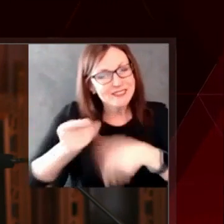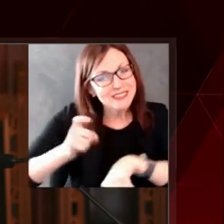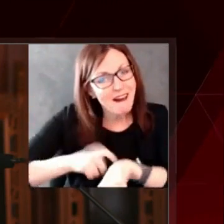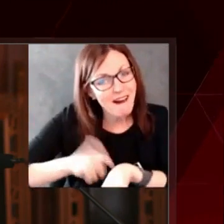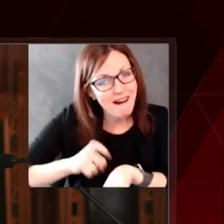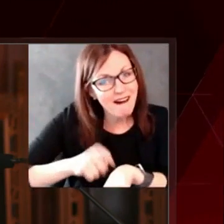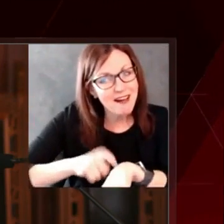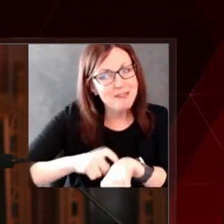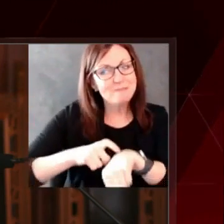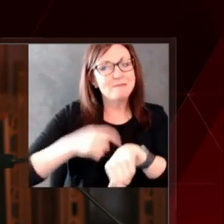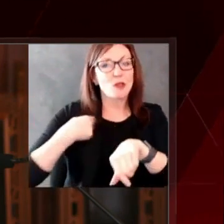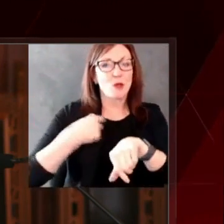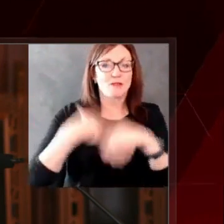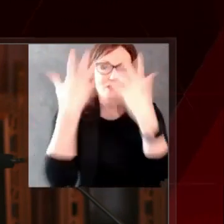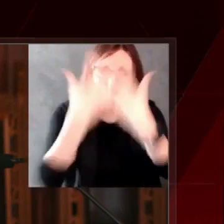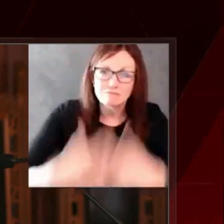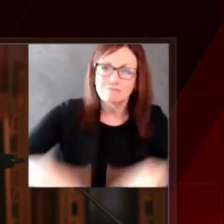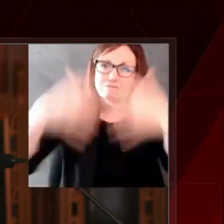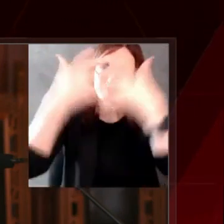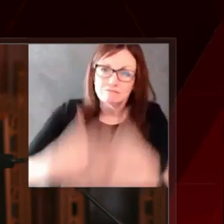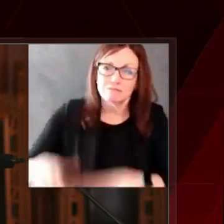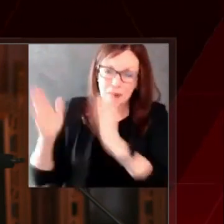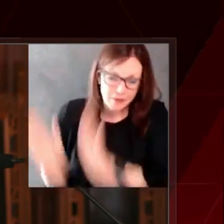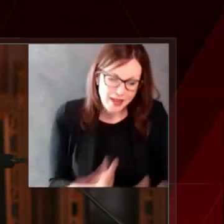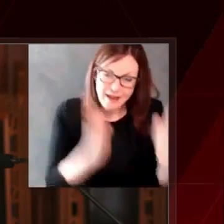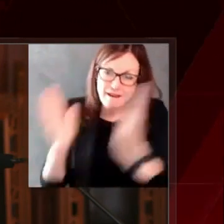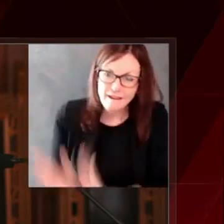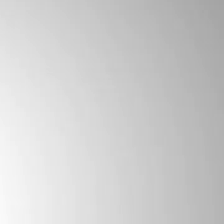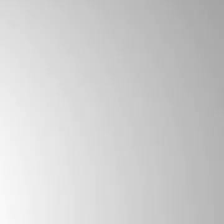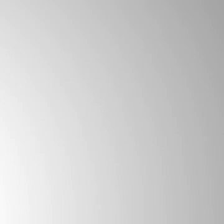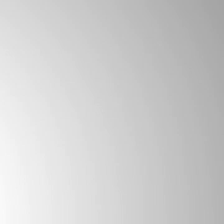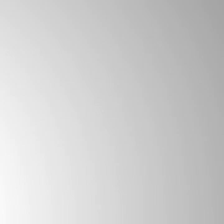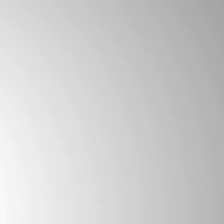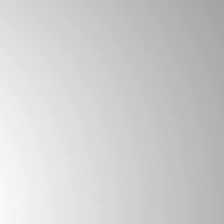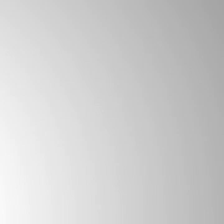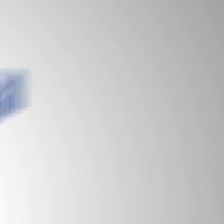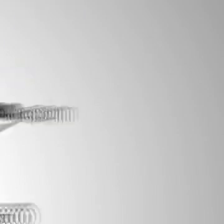continue using these other tools just a little while longer. Thank you.